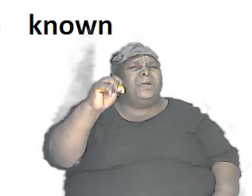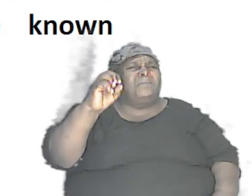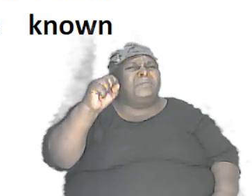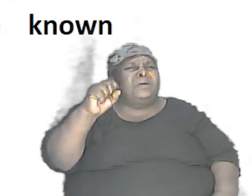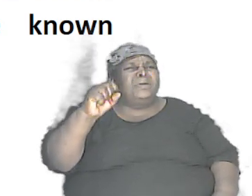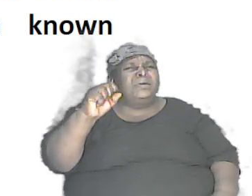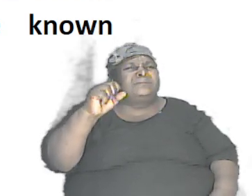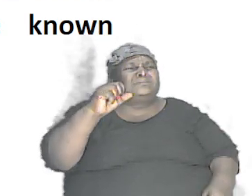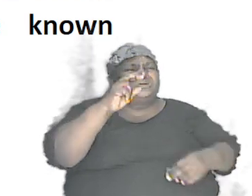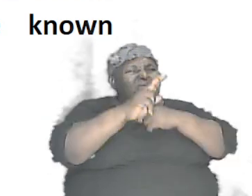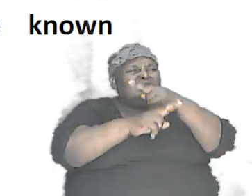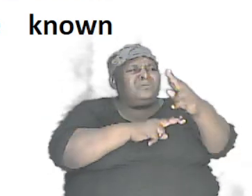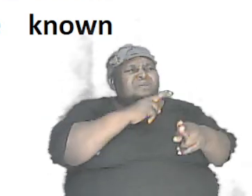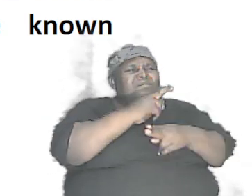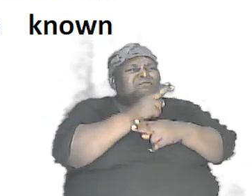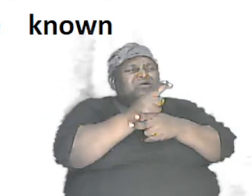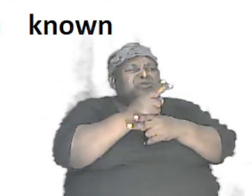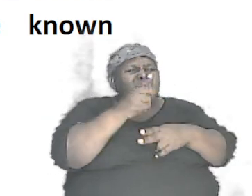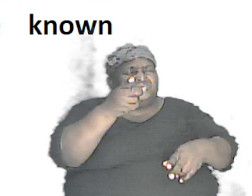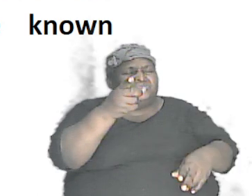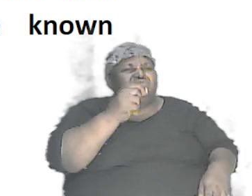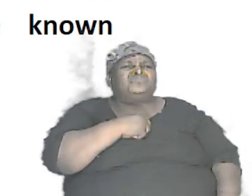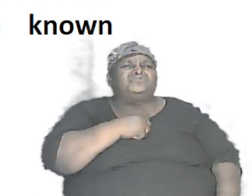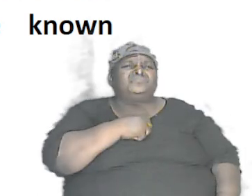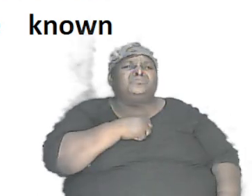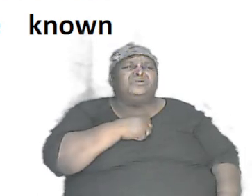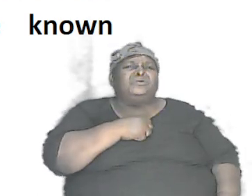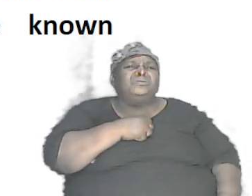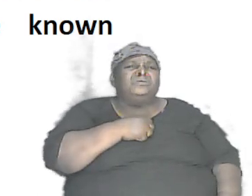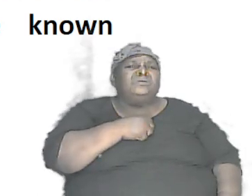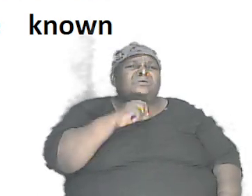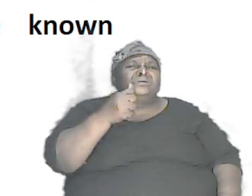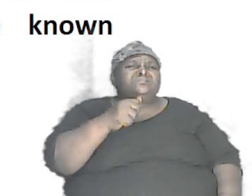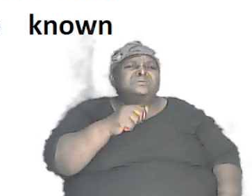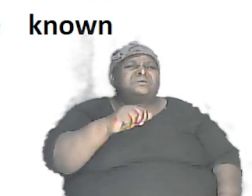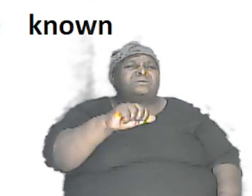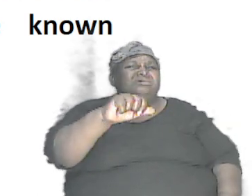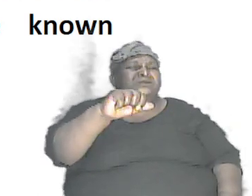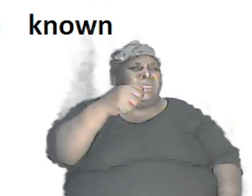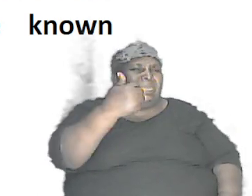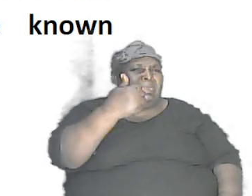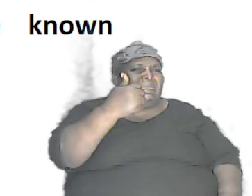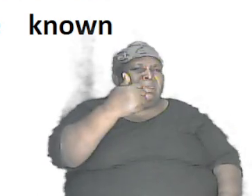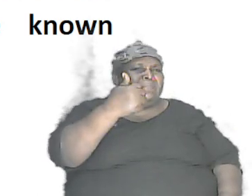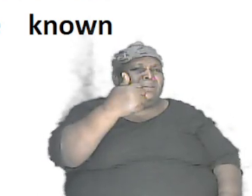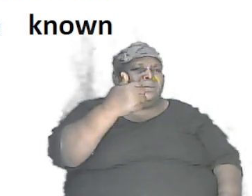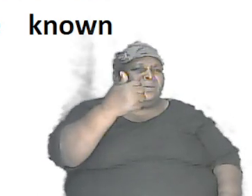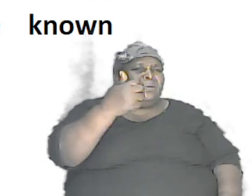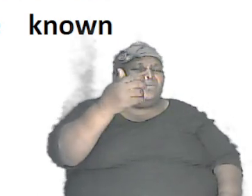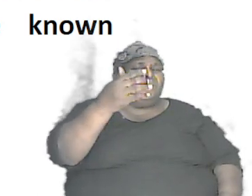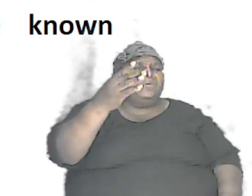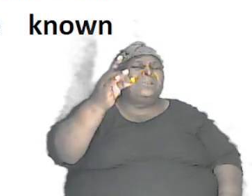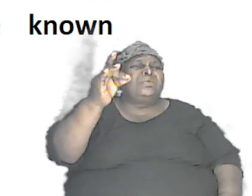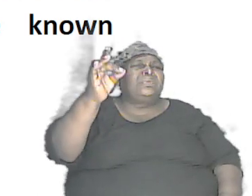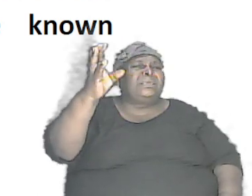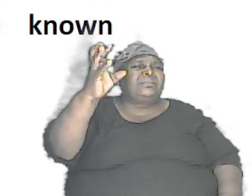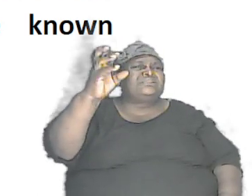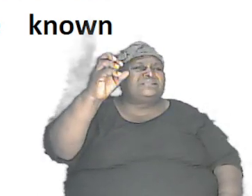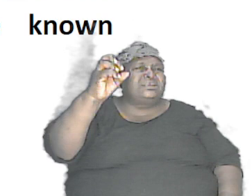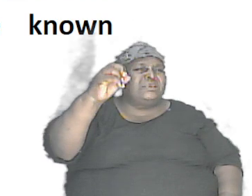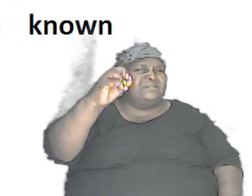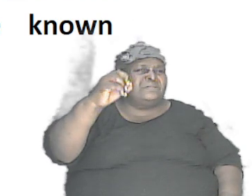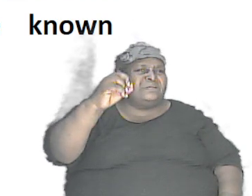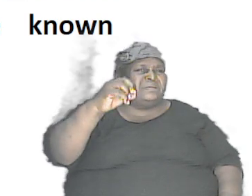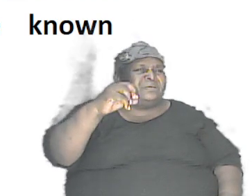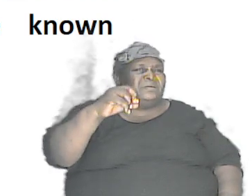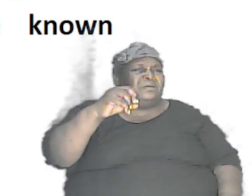are about 10 to the 80 power that is 10 with the number 80 at the top of it you know like you have 2 square 2 with 2 at the top 2